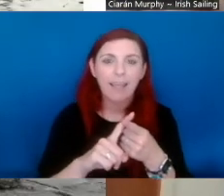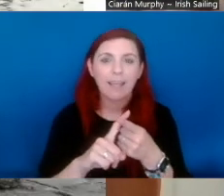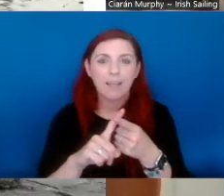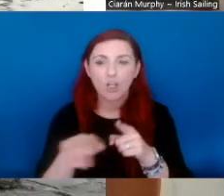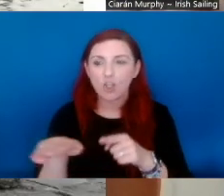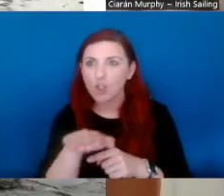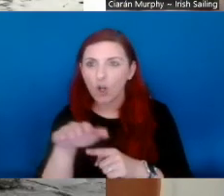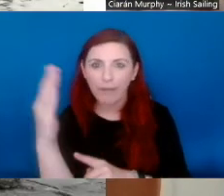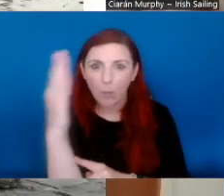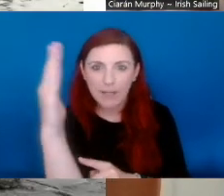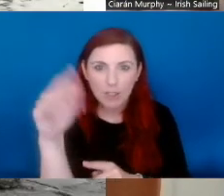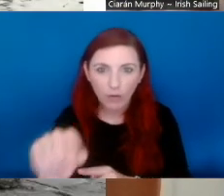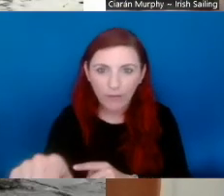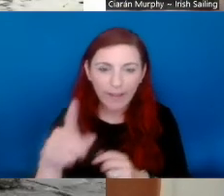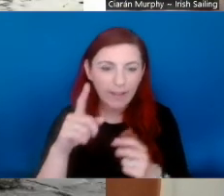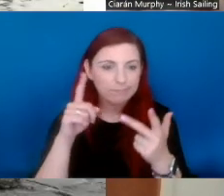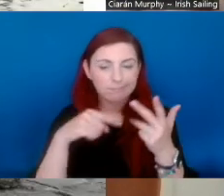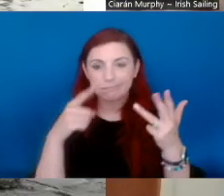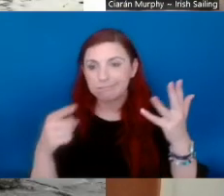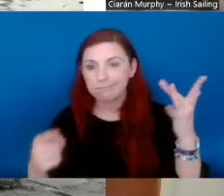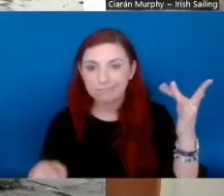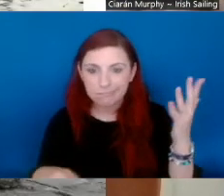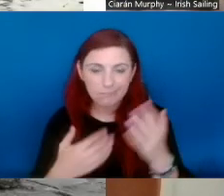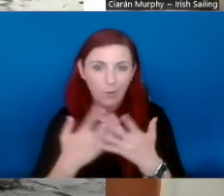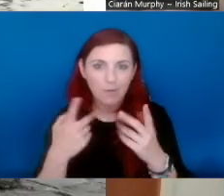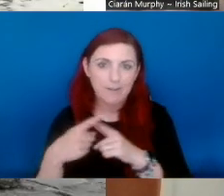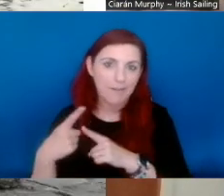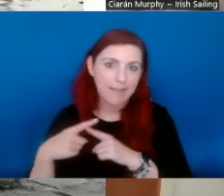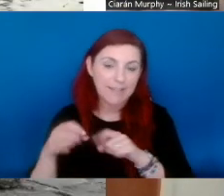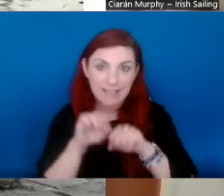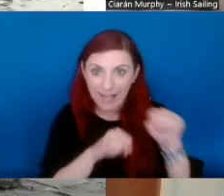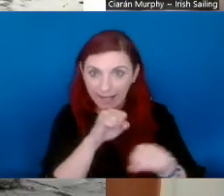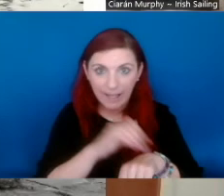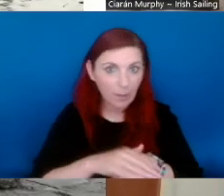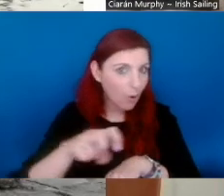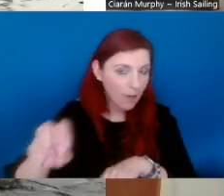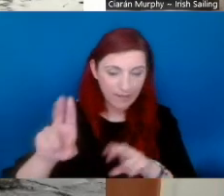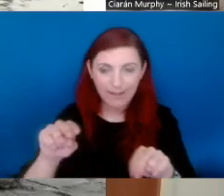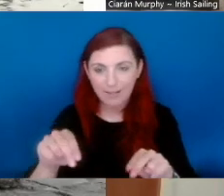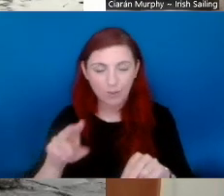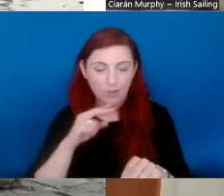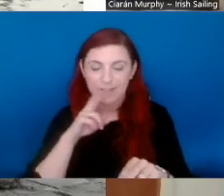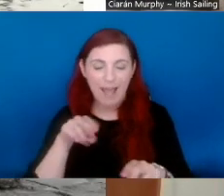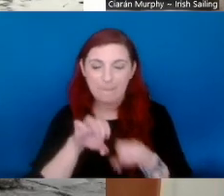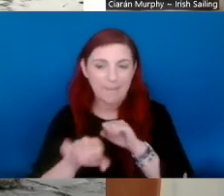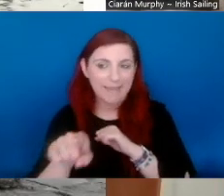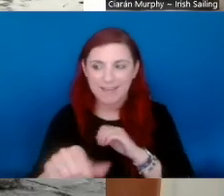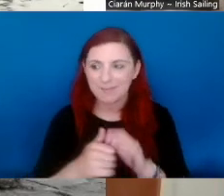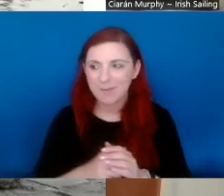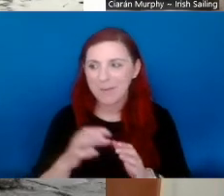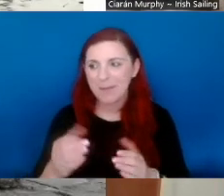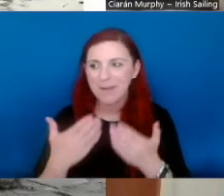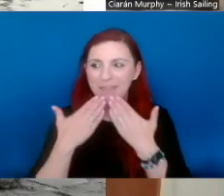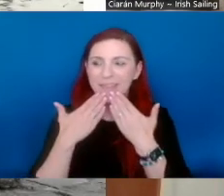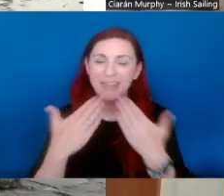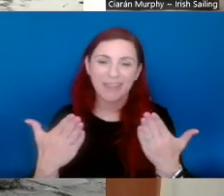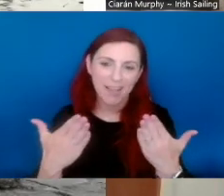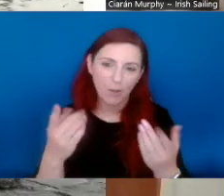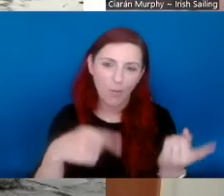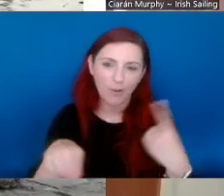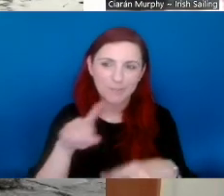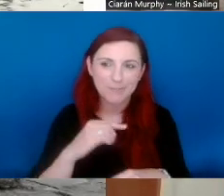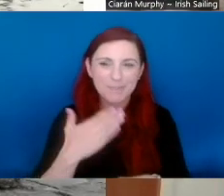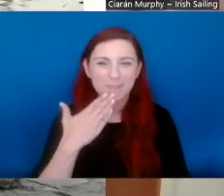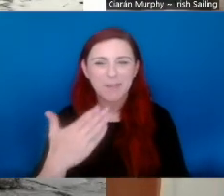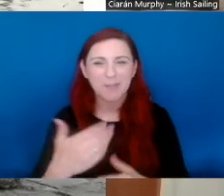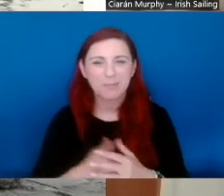eagles in the trees on the islands. And just all the water sports are there. There's great canoeing, sailing, windsurfing, powerboating,